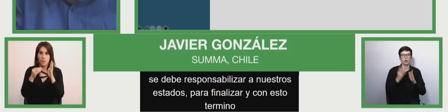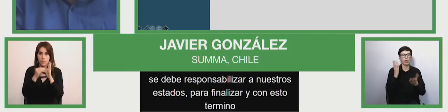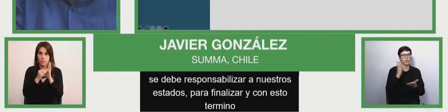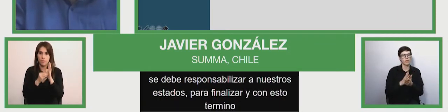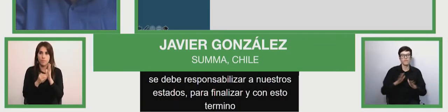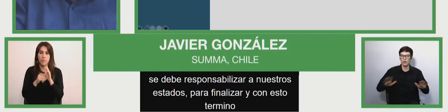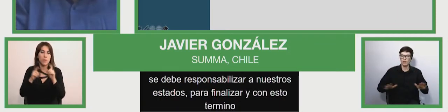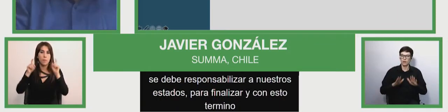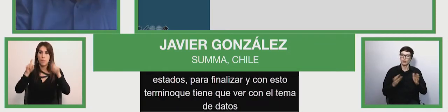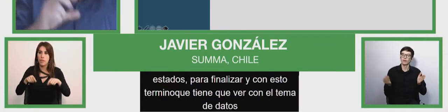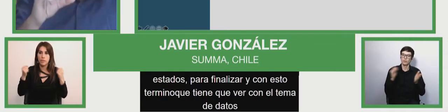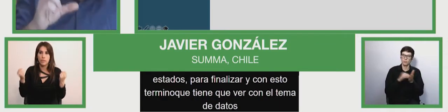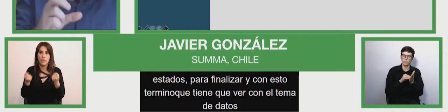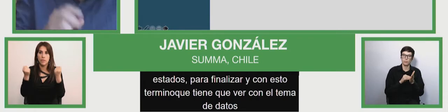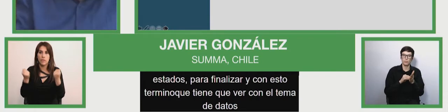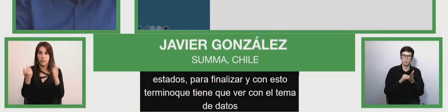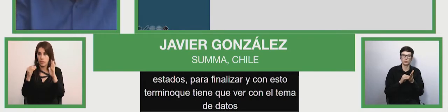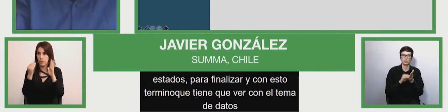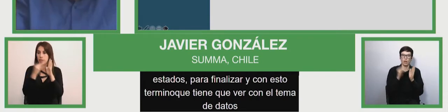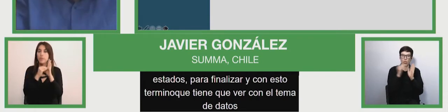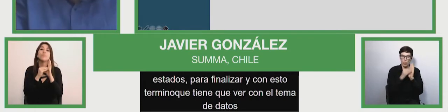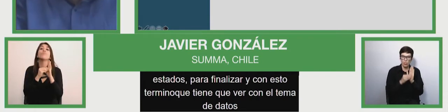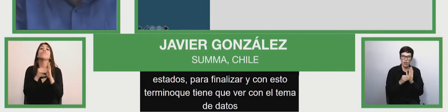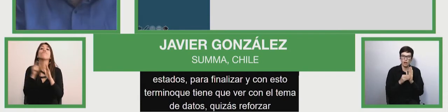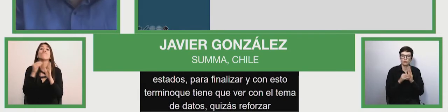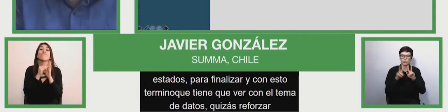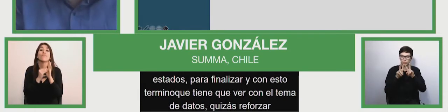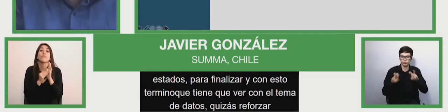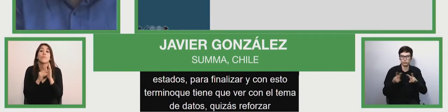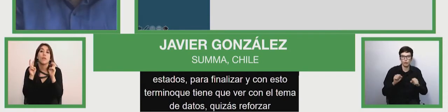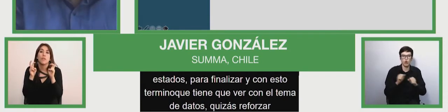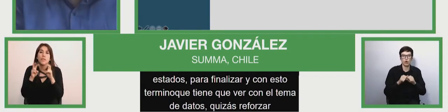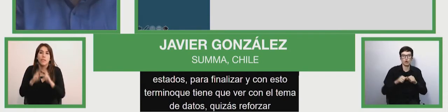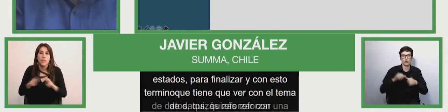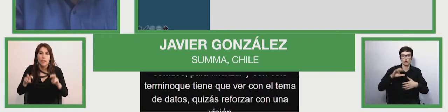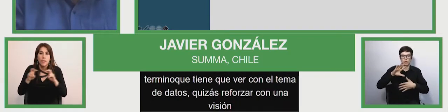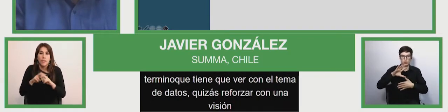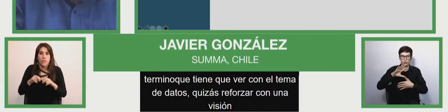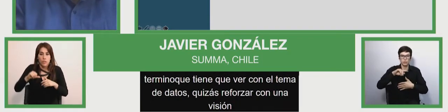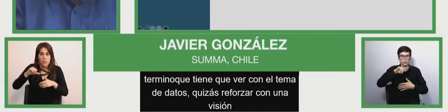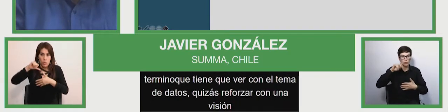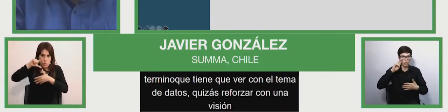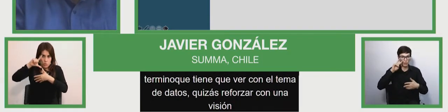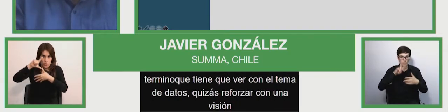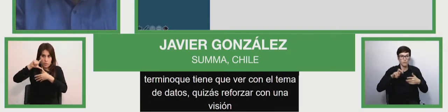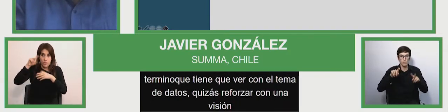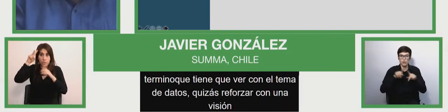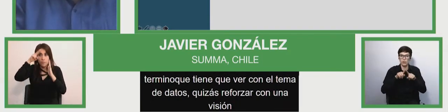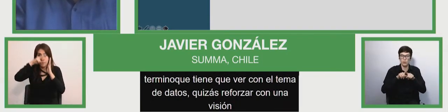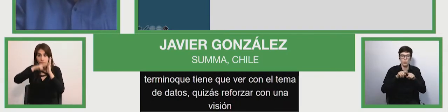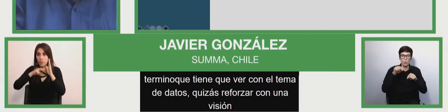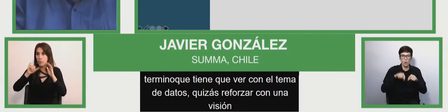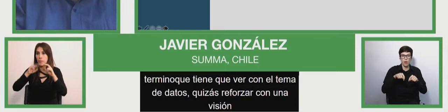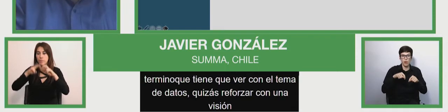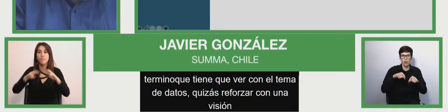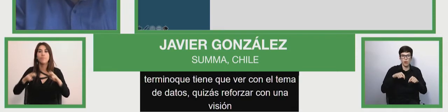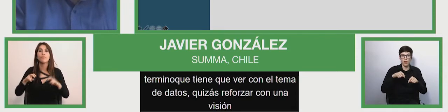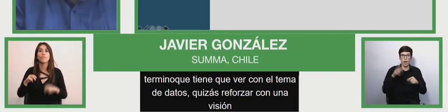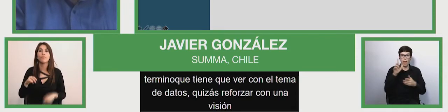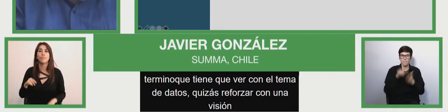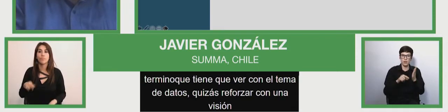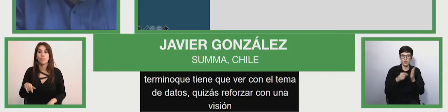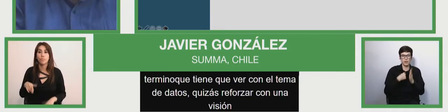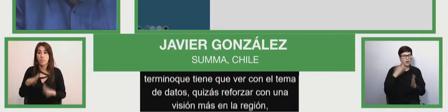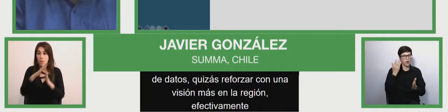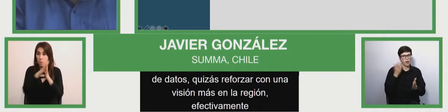been stating with a official more often the region. can, the region can really making some efforts. You